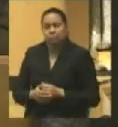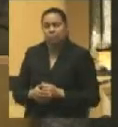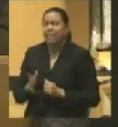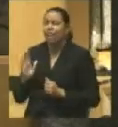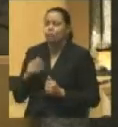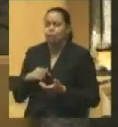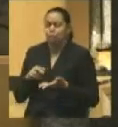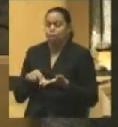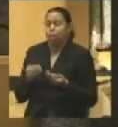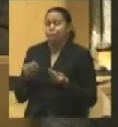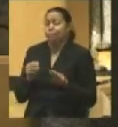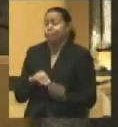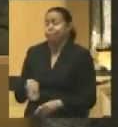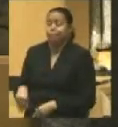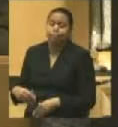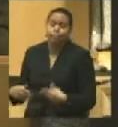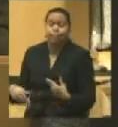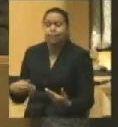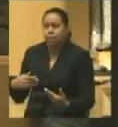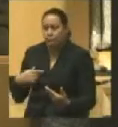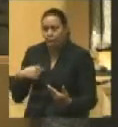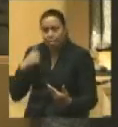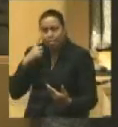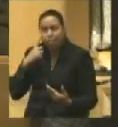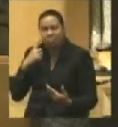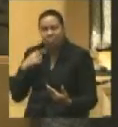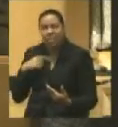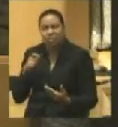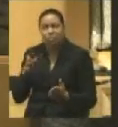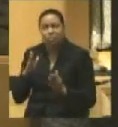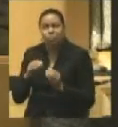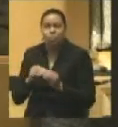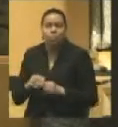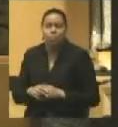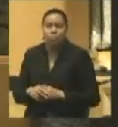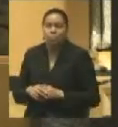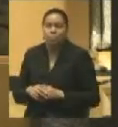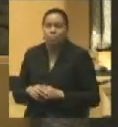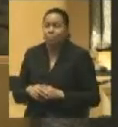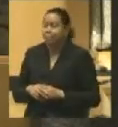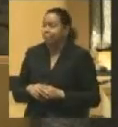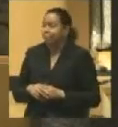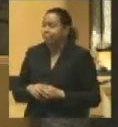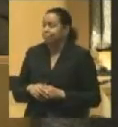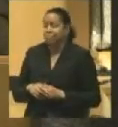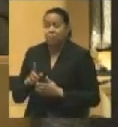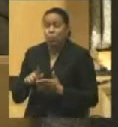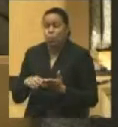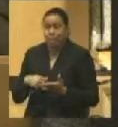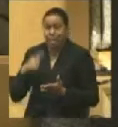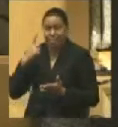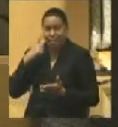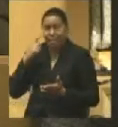dismiss this letter, and, I think I was wrong. At least, this is what I think. I think